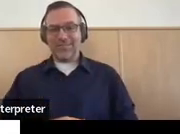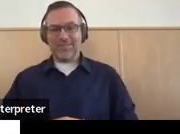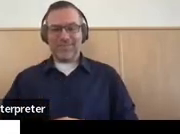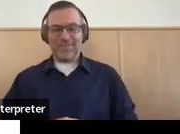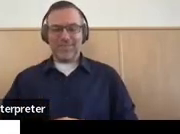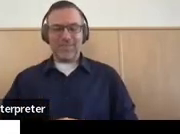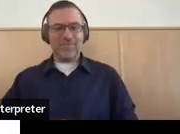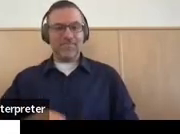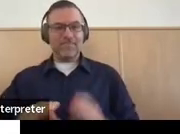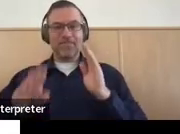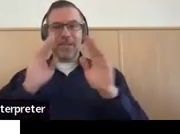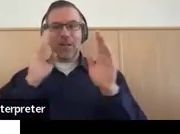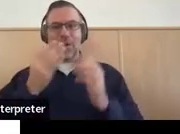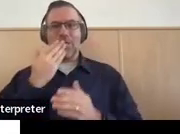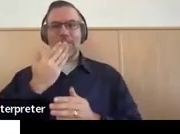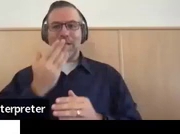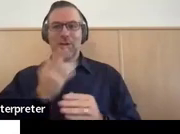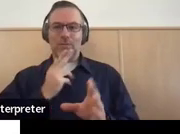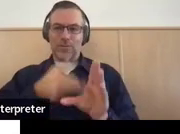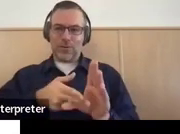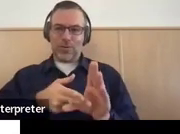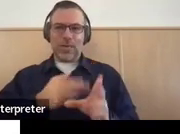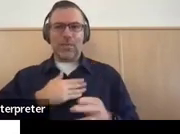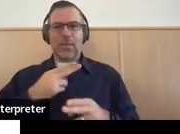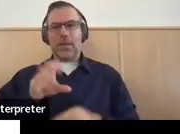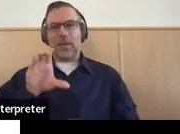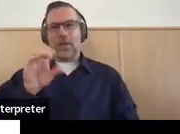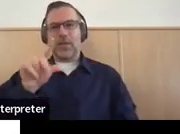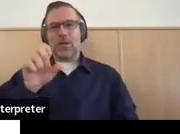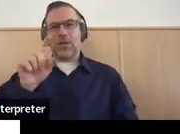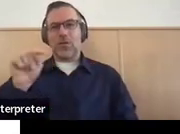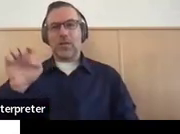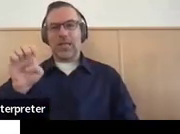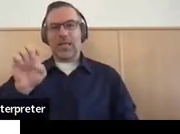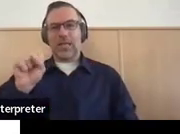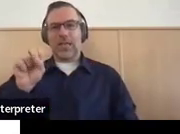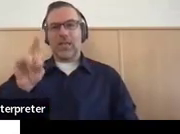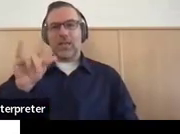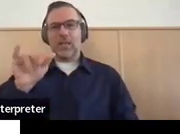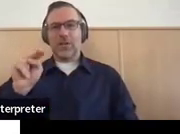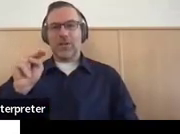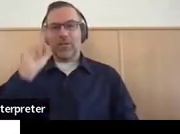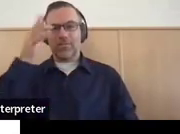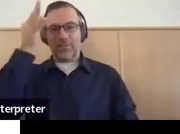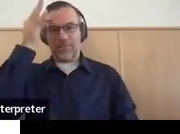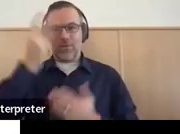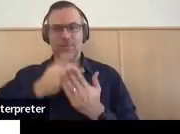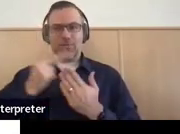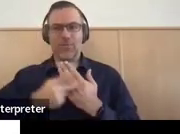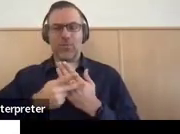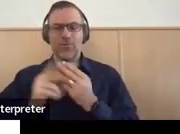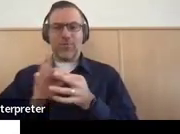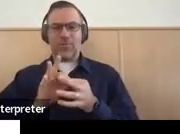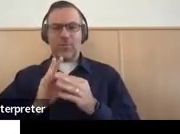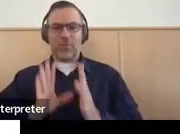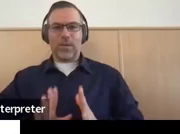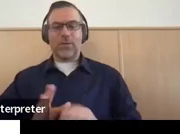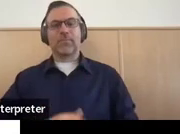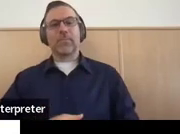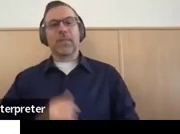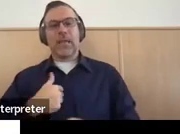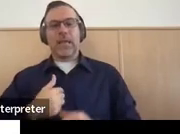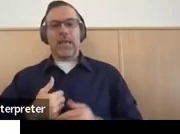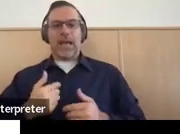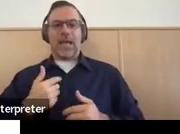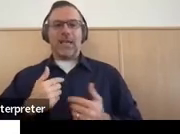Hi, everyone. Thanks for joining us. My name is Colette Sullivan. I'm the Federal Programs Coordinator. I get to work with this